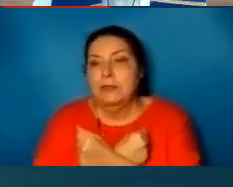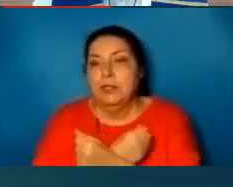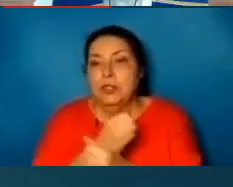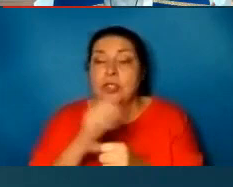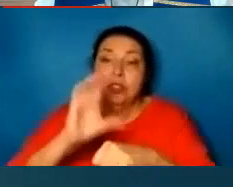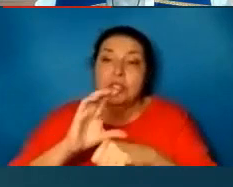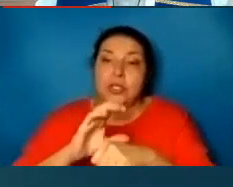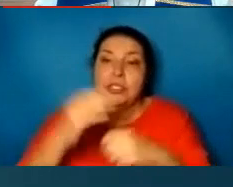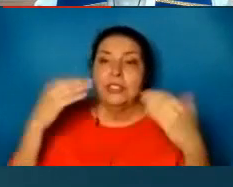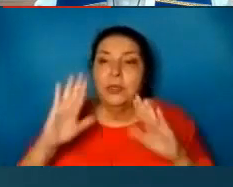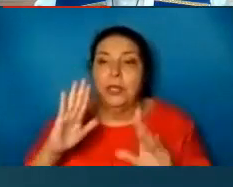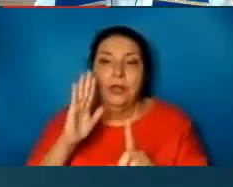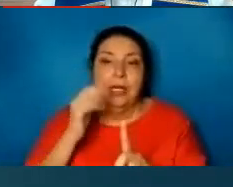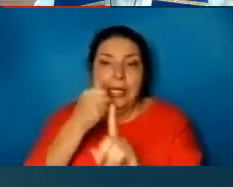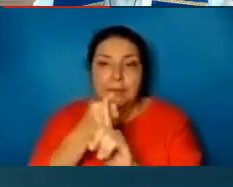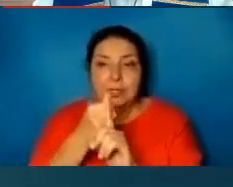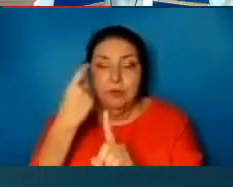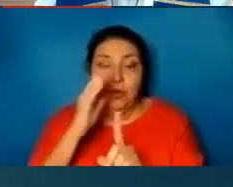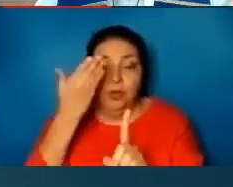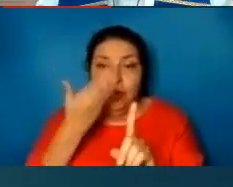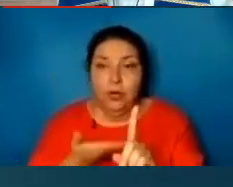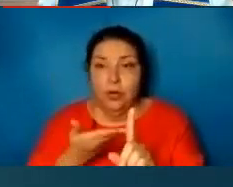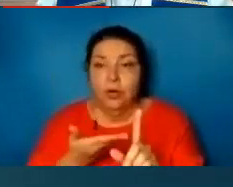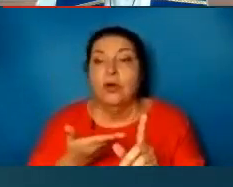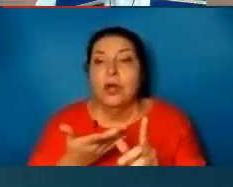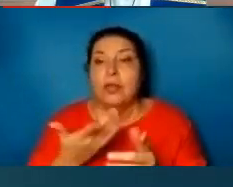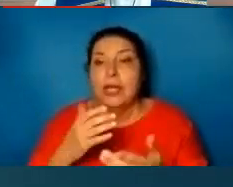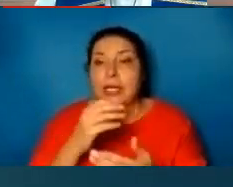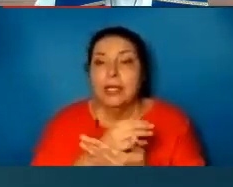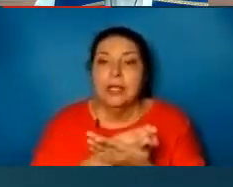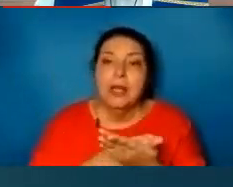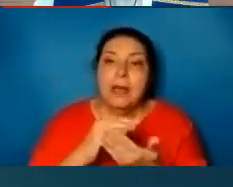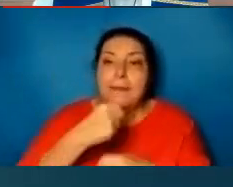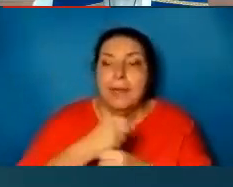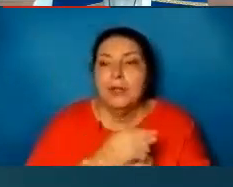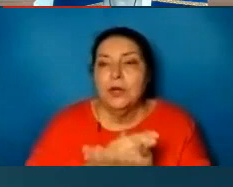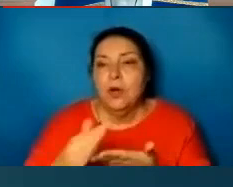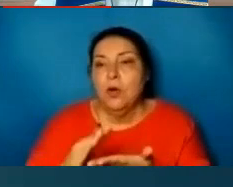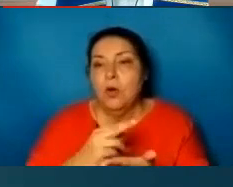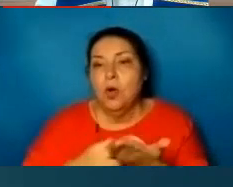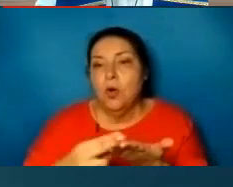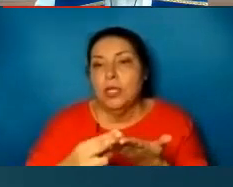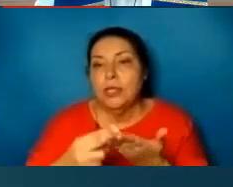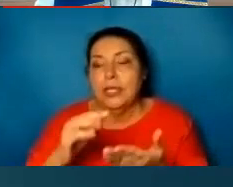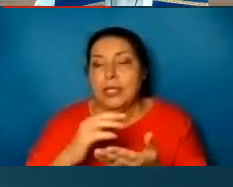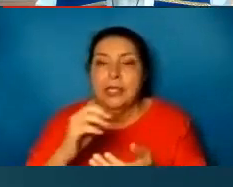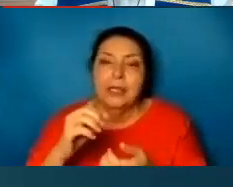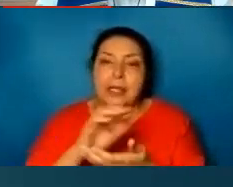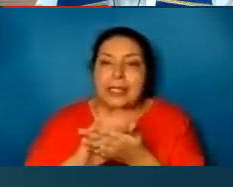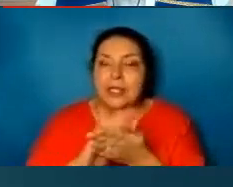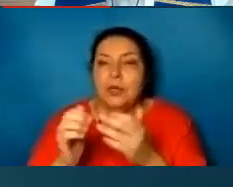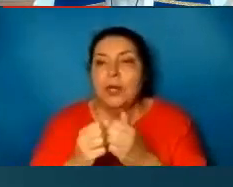himself up for her, that he might sanctify her, having cleansed her by the washing of water with the word,